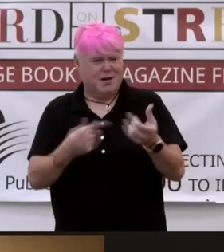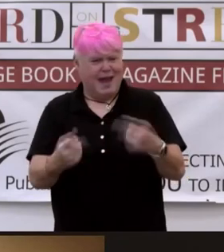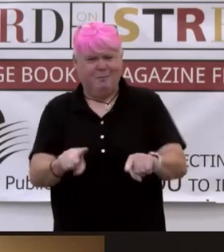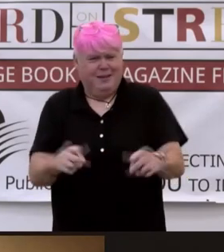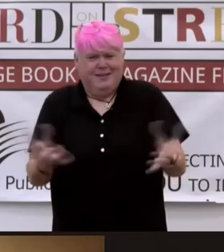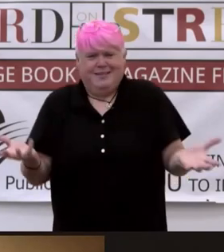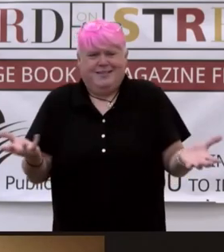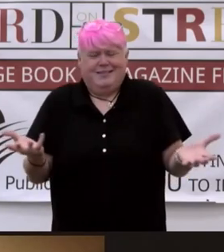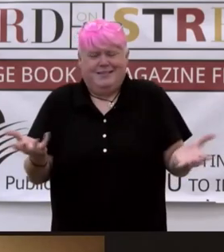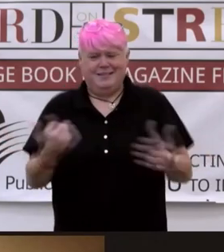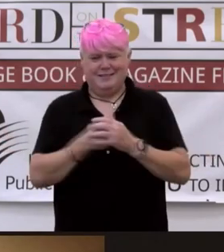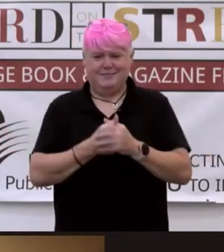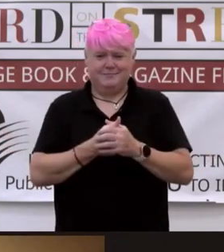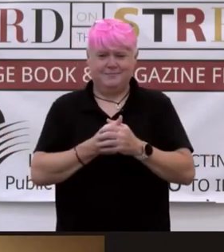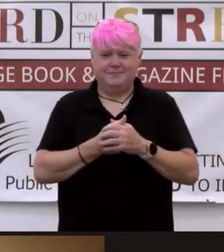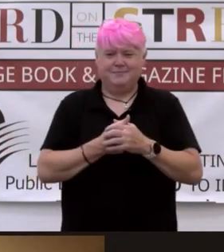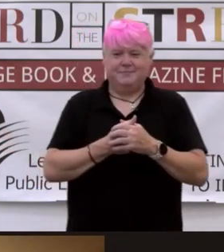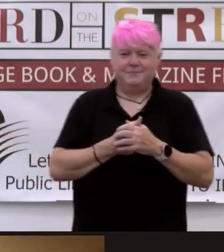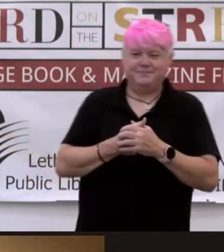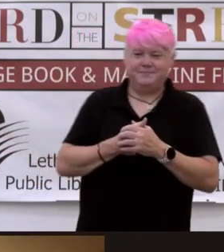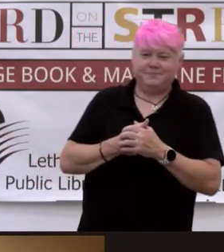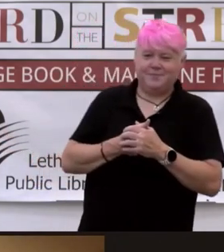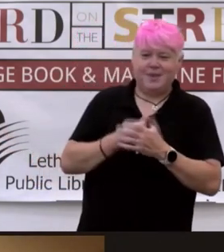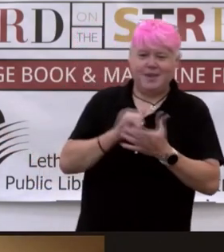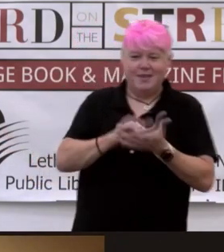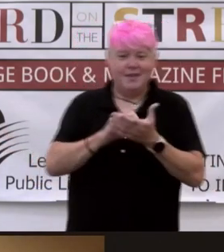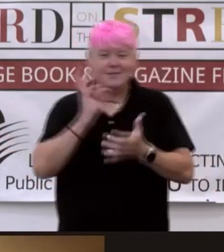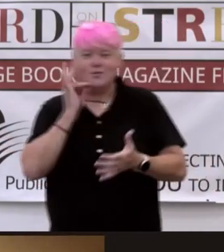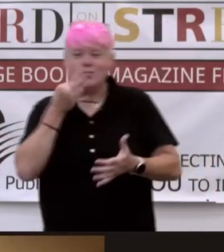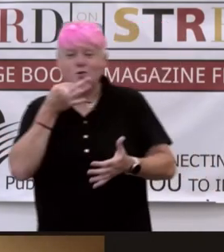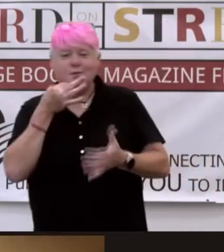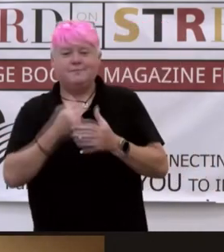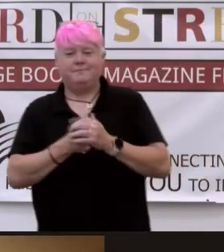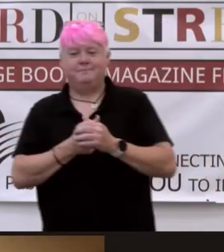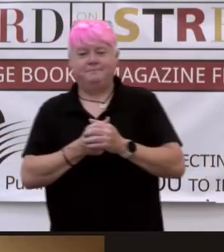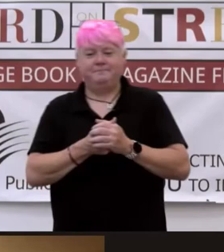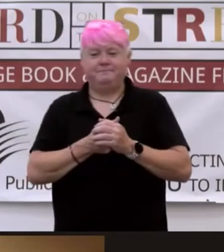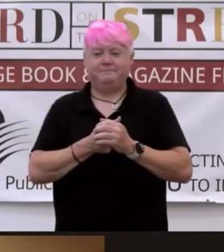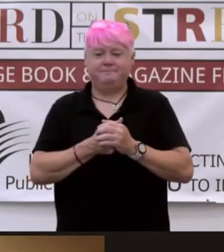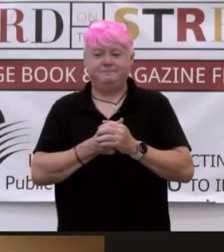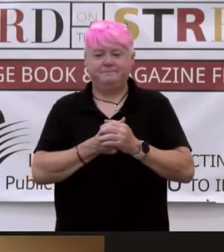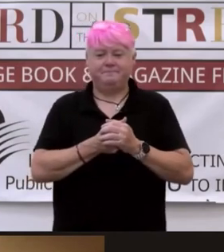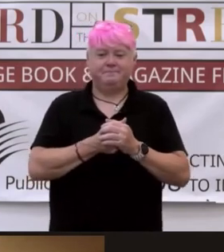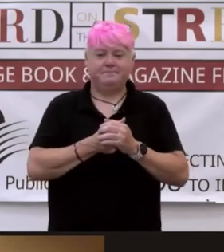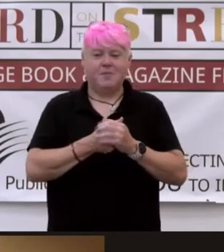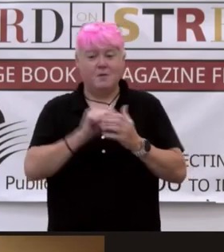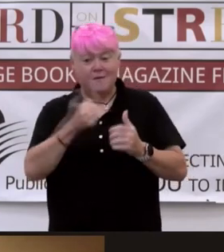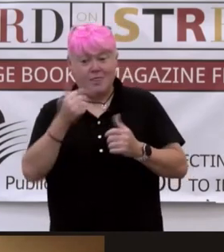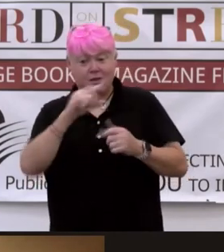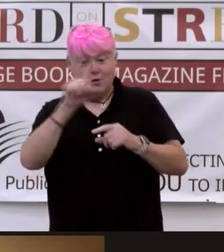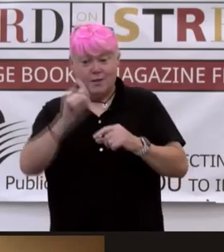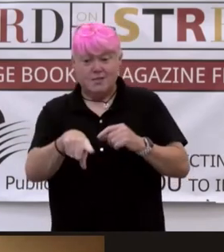out like that instead. Yeah. Well, that's cool. Yeah. Very cool. Do we have other questions?